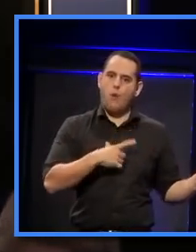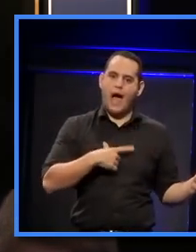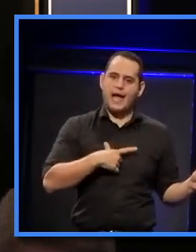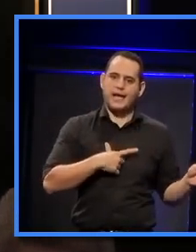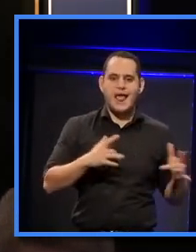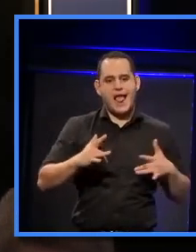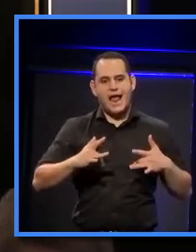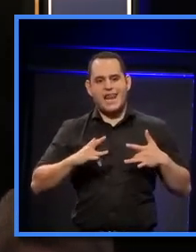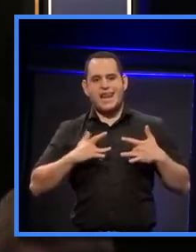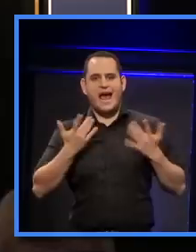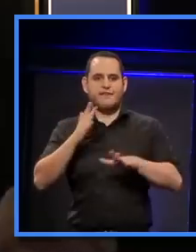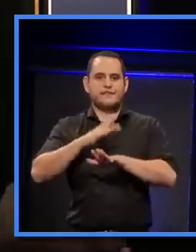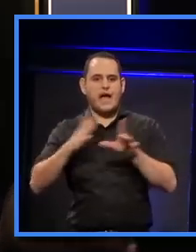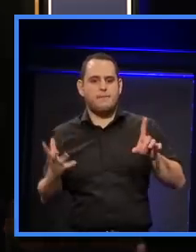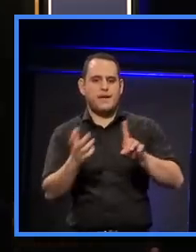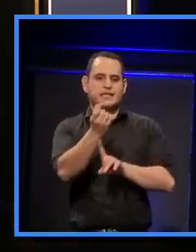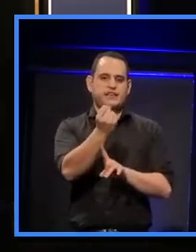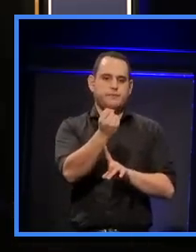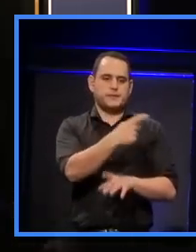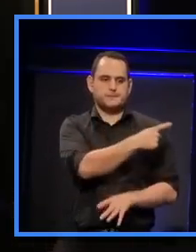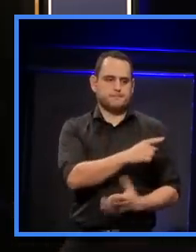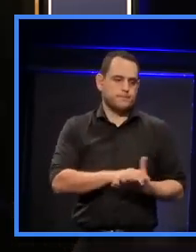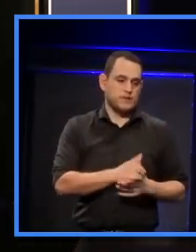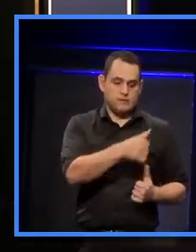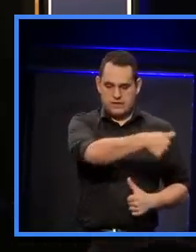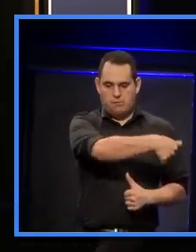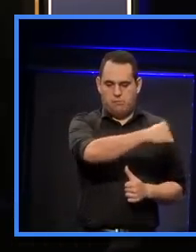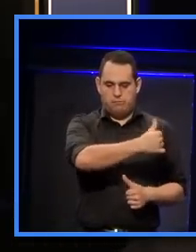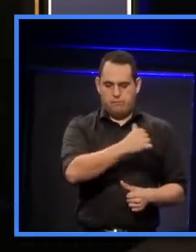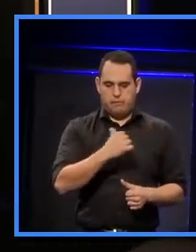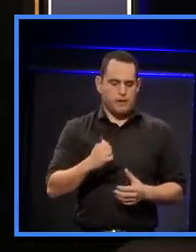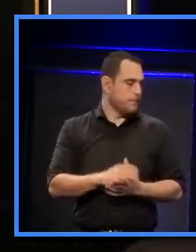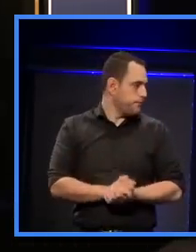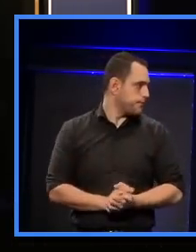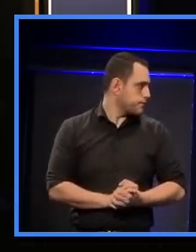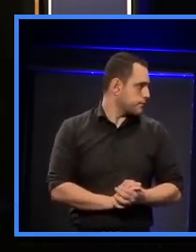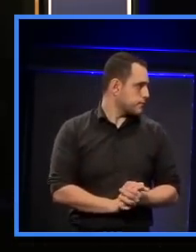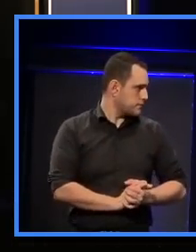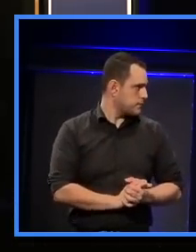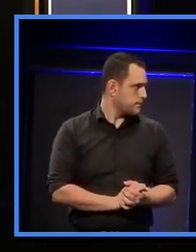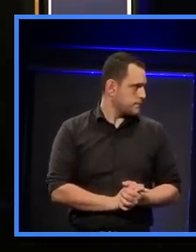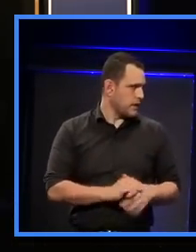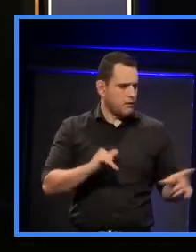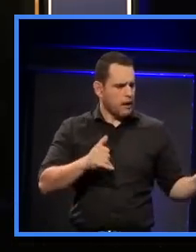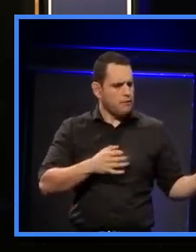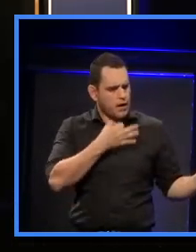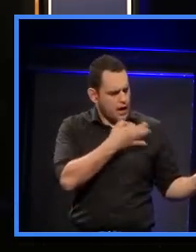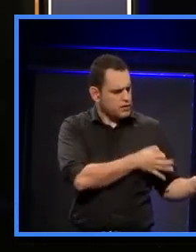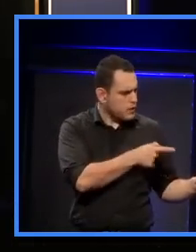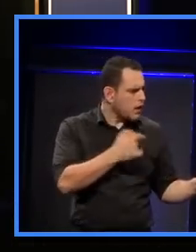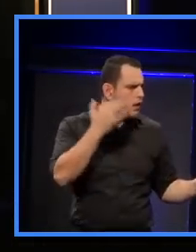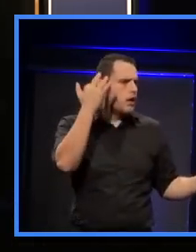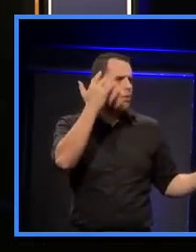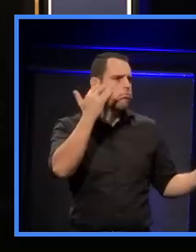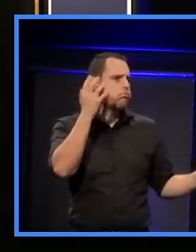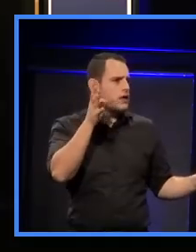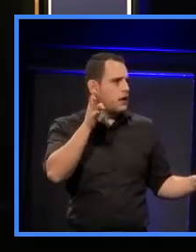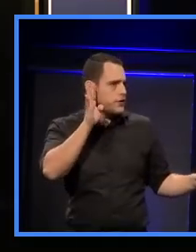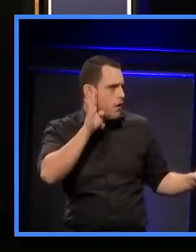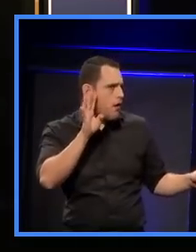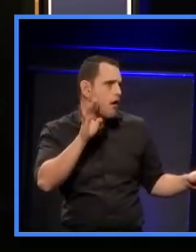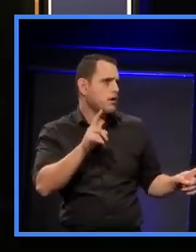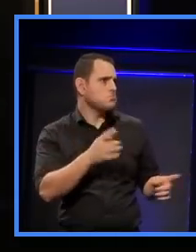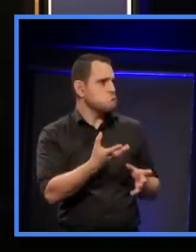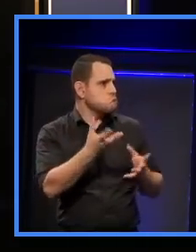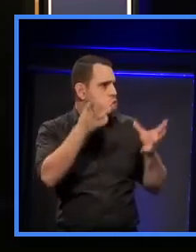to have you here, Patrick. So, as we move down the row, Patrick, wouldn't mind you sort of contemplating what you've just heard,